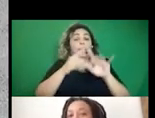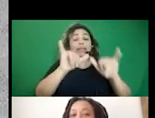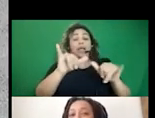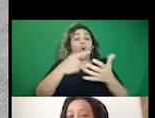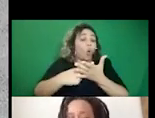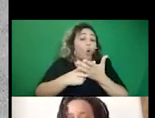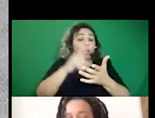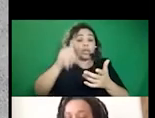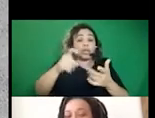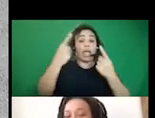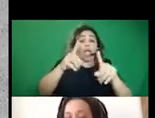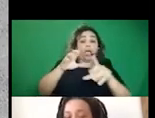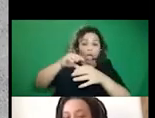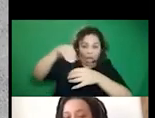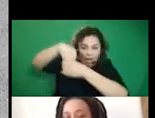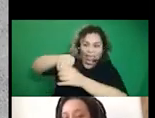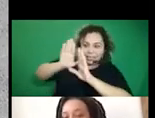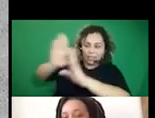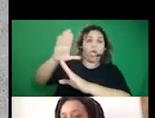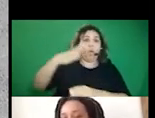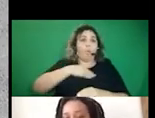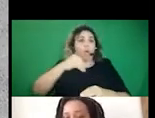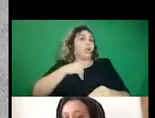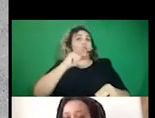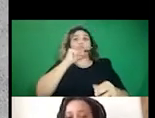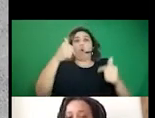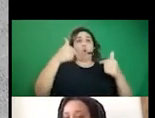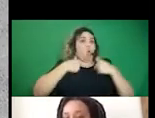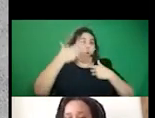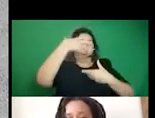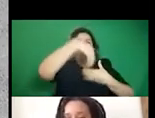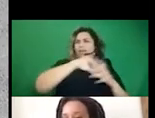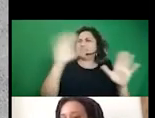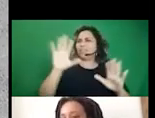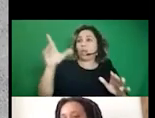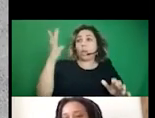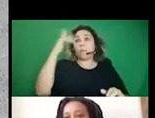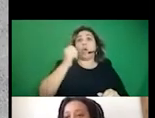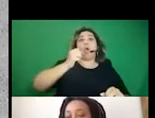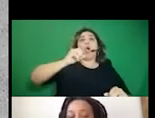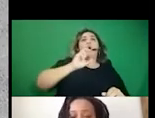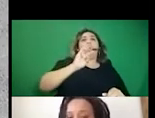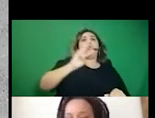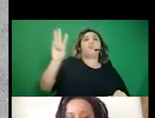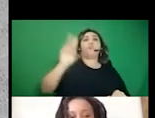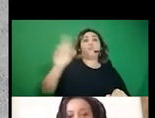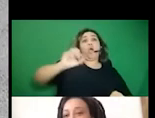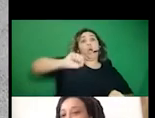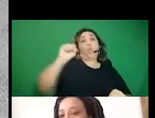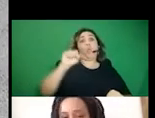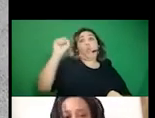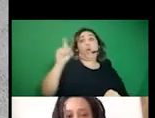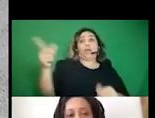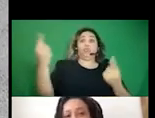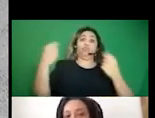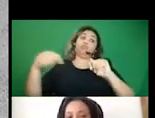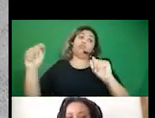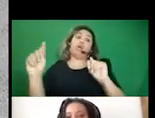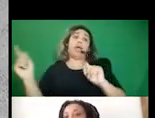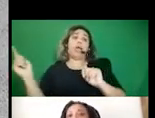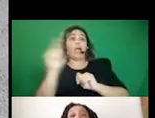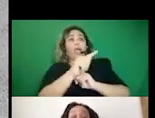need to happen with it amongst our communities and not because like right wing people from 4chan are like trying to